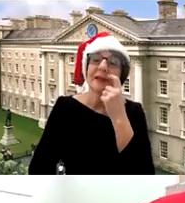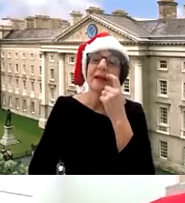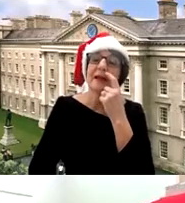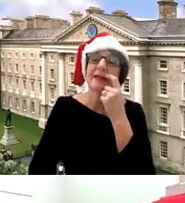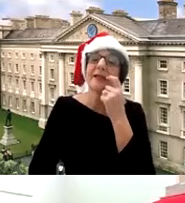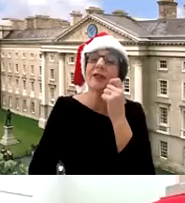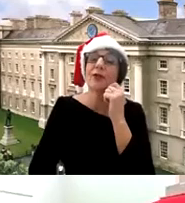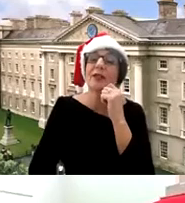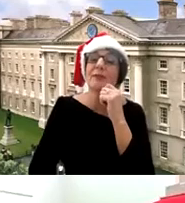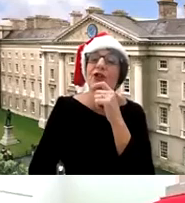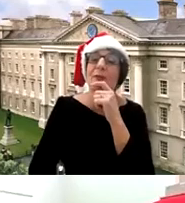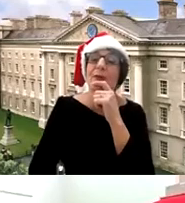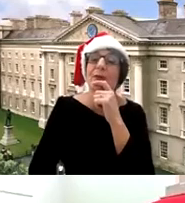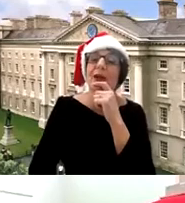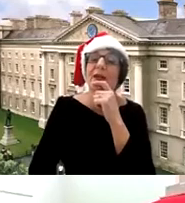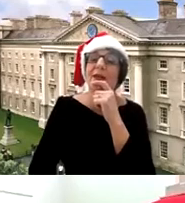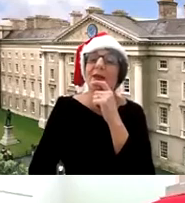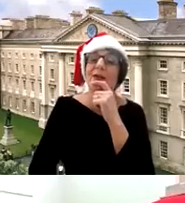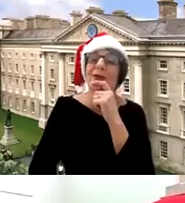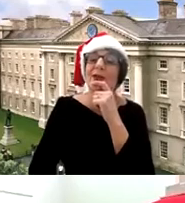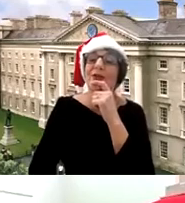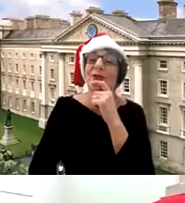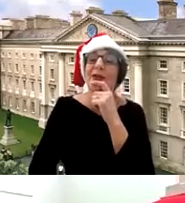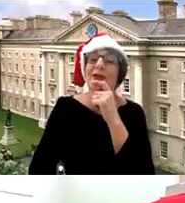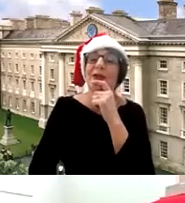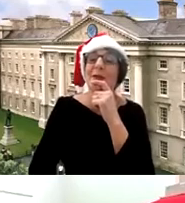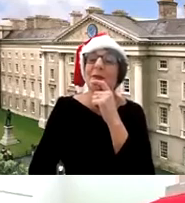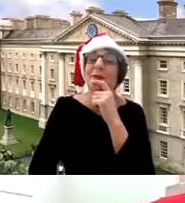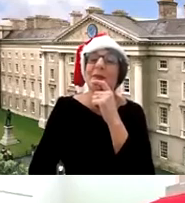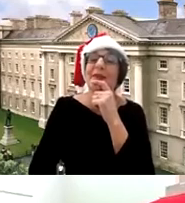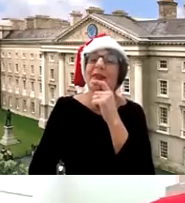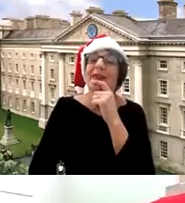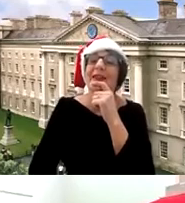i'm glad to see the christmas jumper with the lights out so that's really good